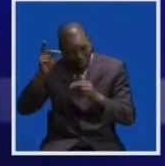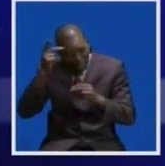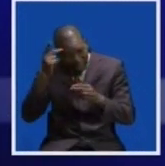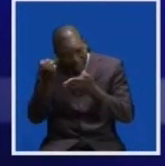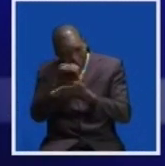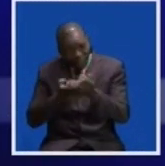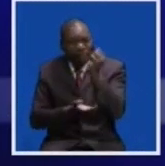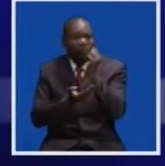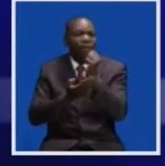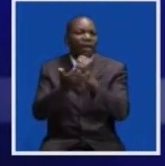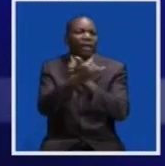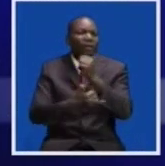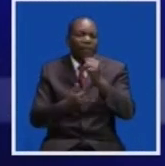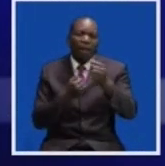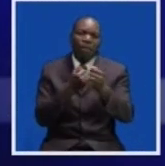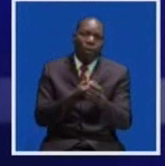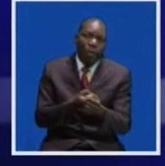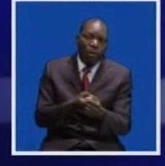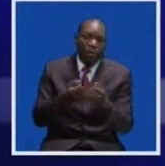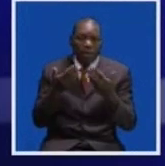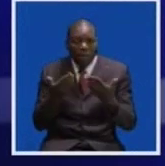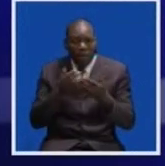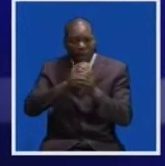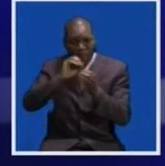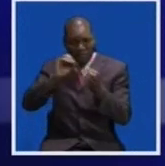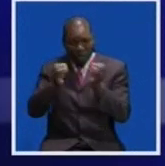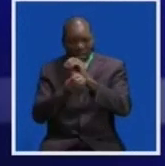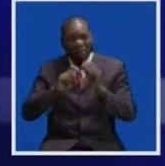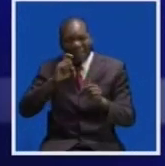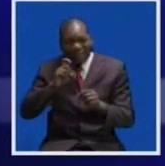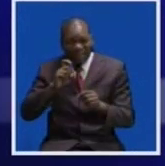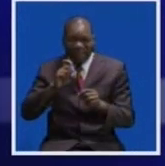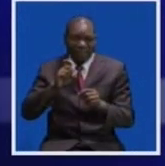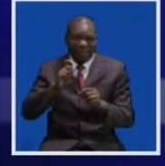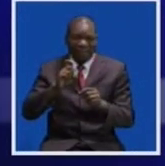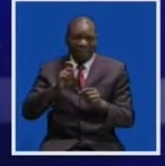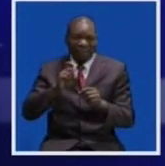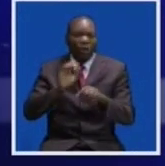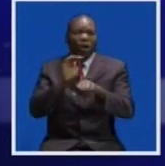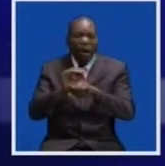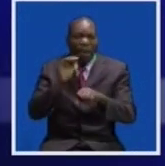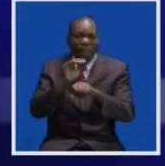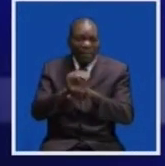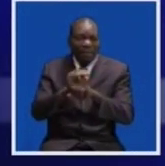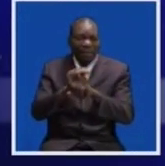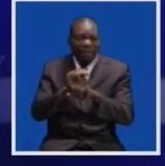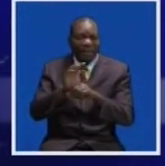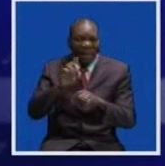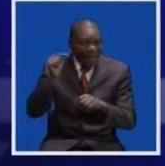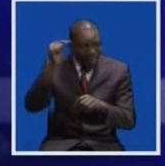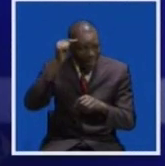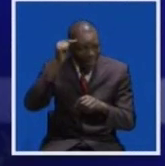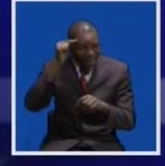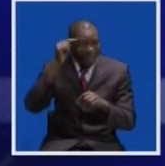and economic development. Ms. Silea also advised the opposition to avoid making allegations against government and that the